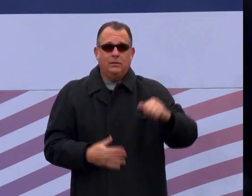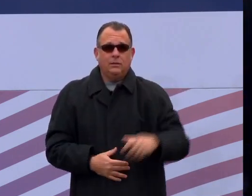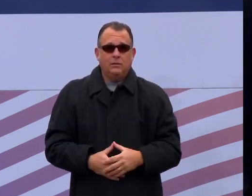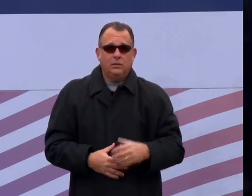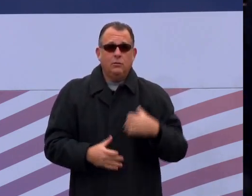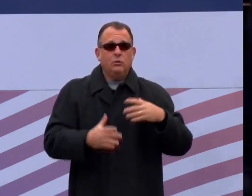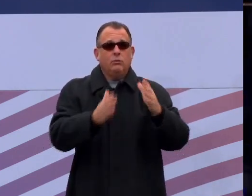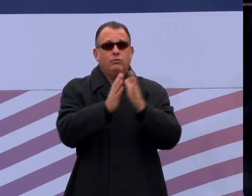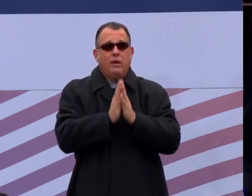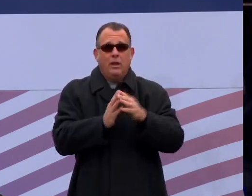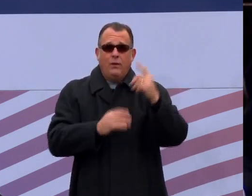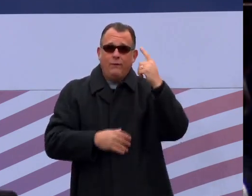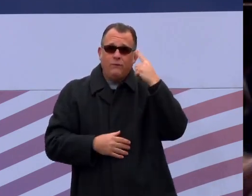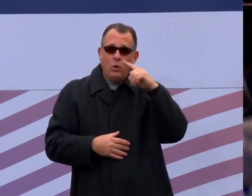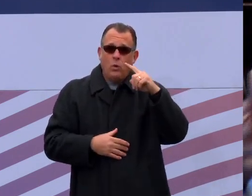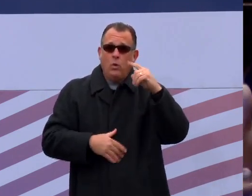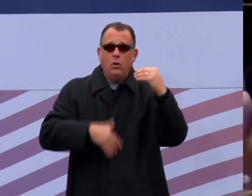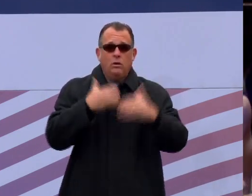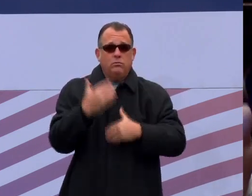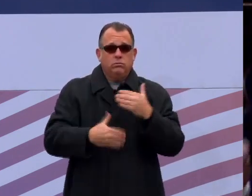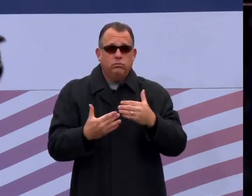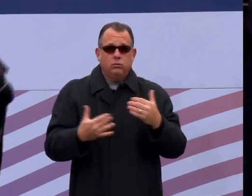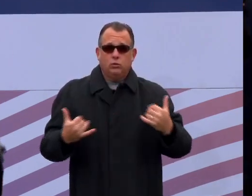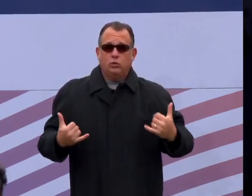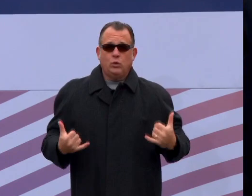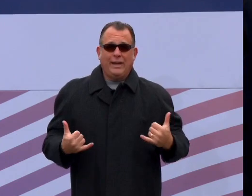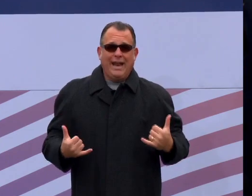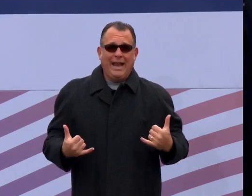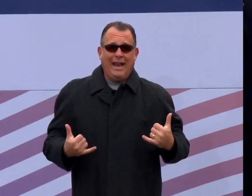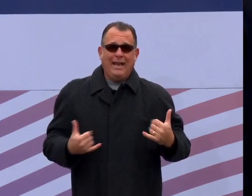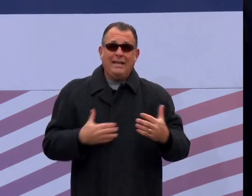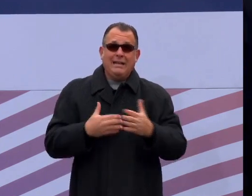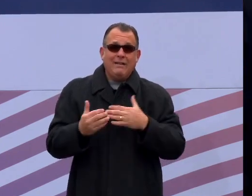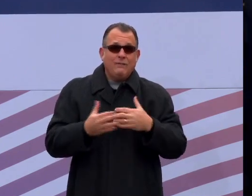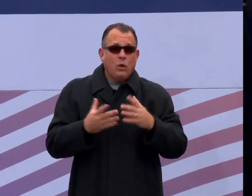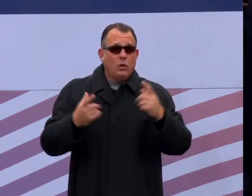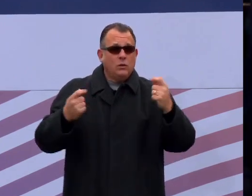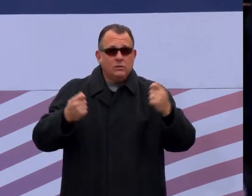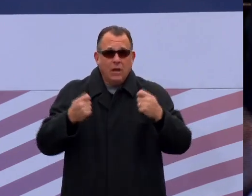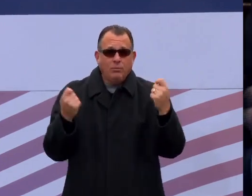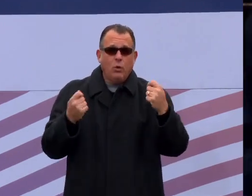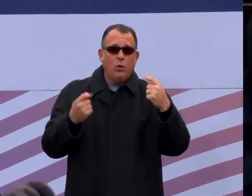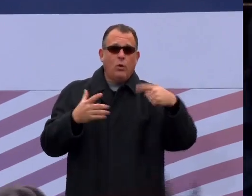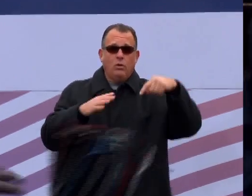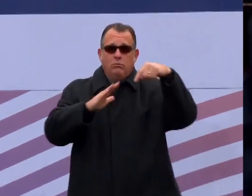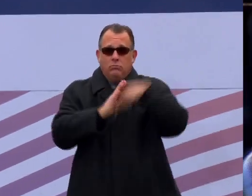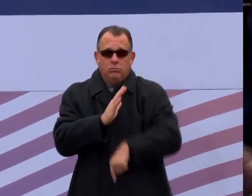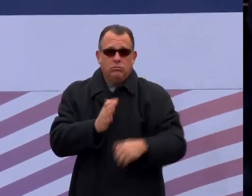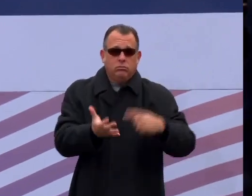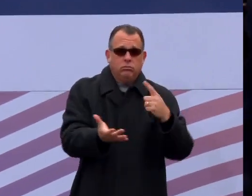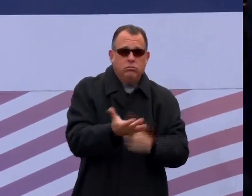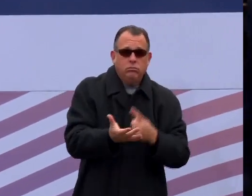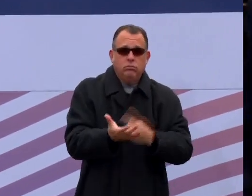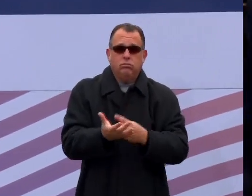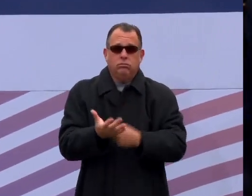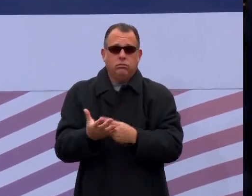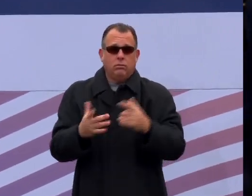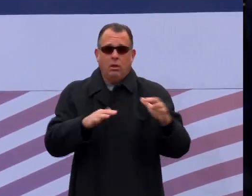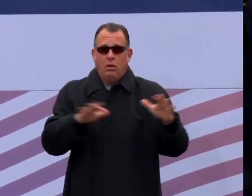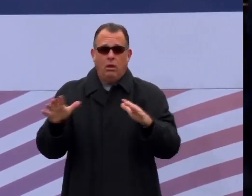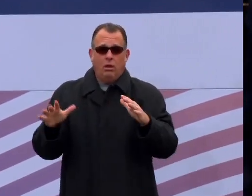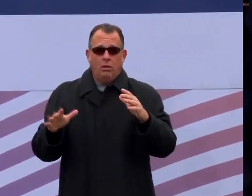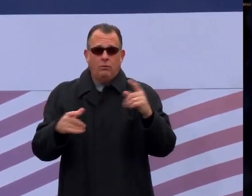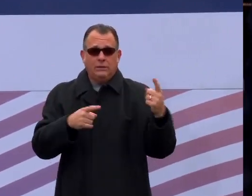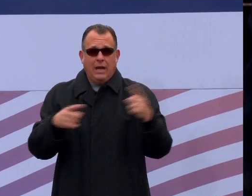that even through the celebration, the robust discussion and dialogue that will take place in this room today